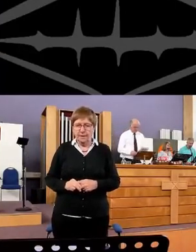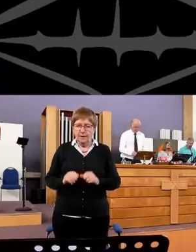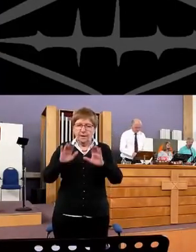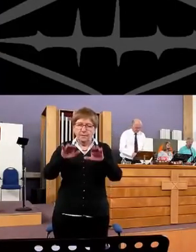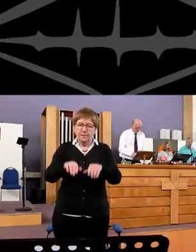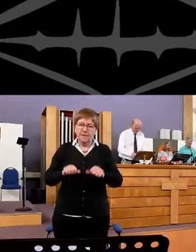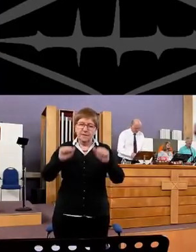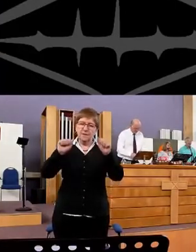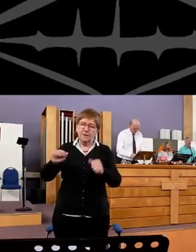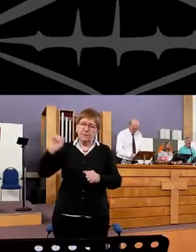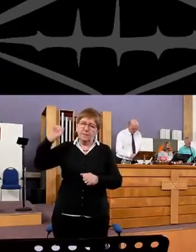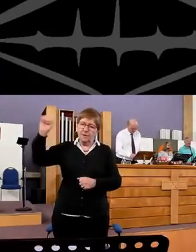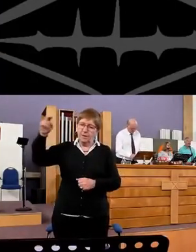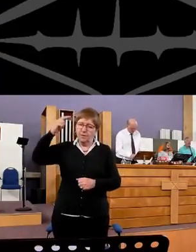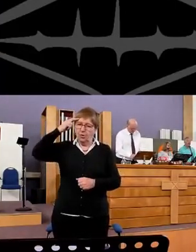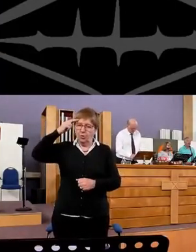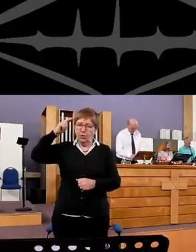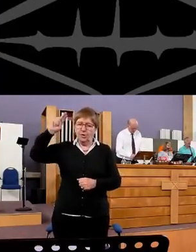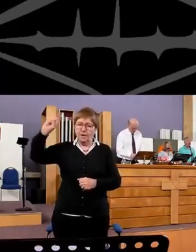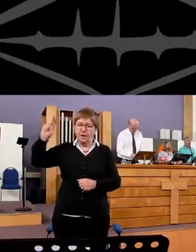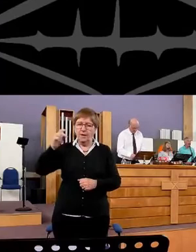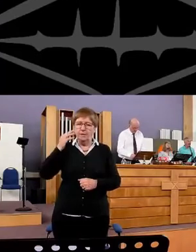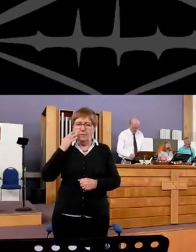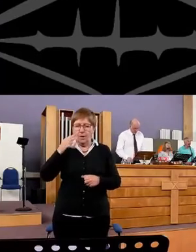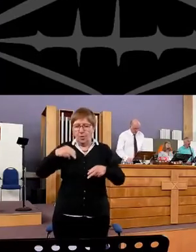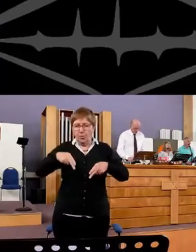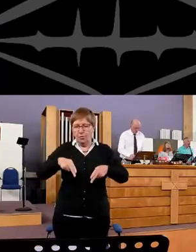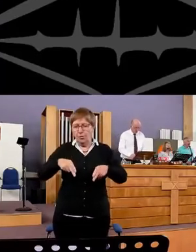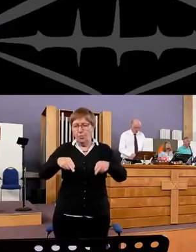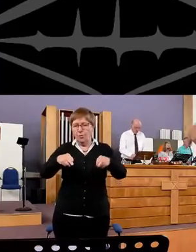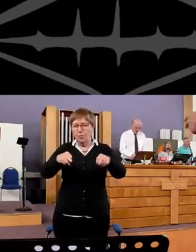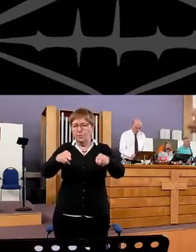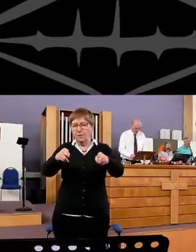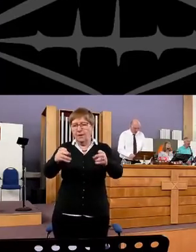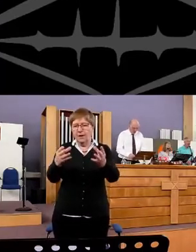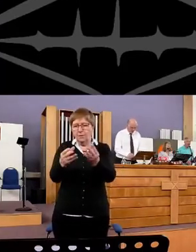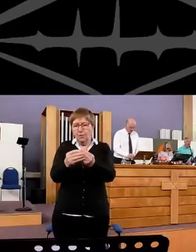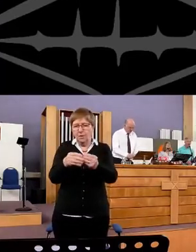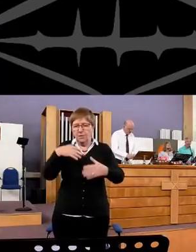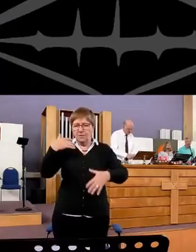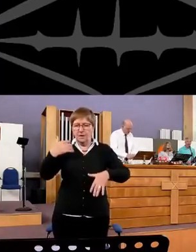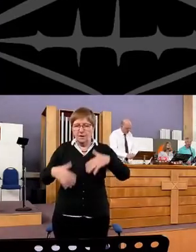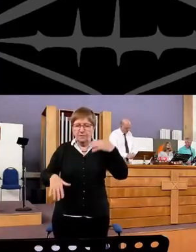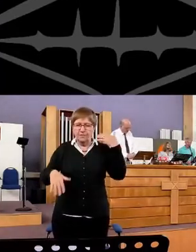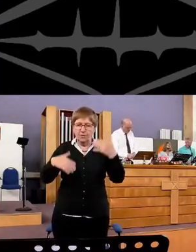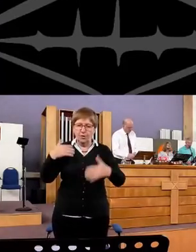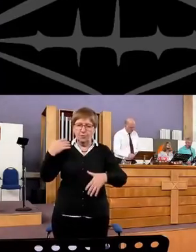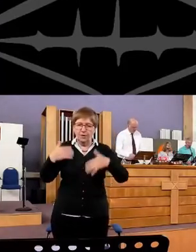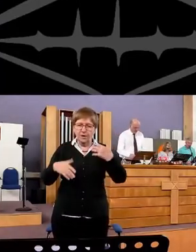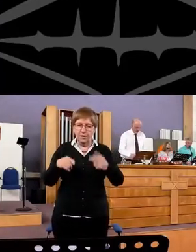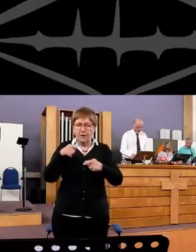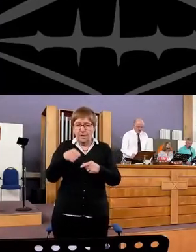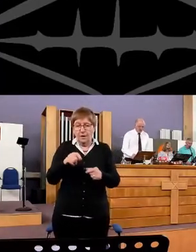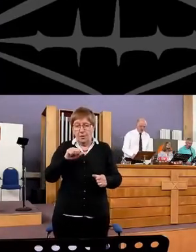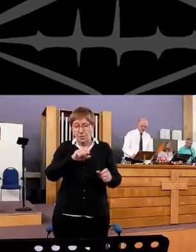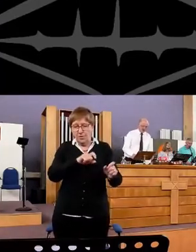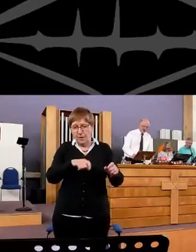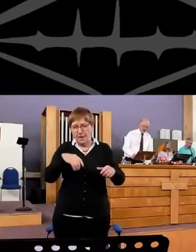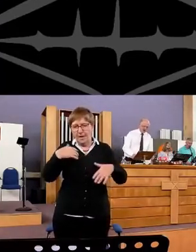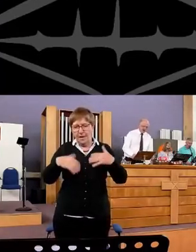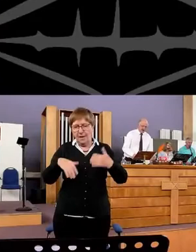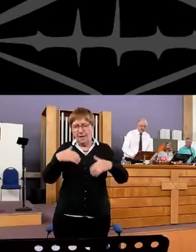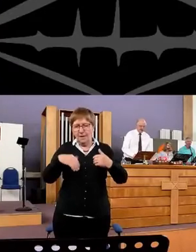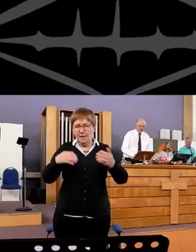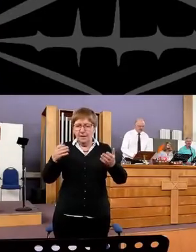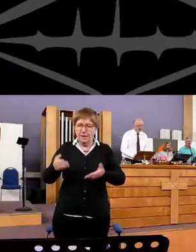Blessed be your name Oh, Lord, that's so dirty This